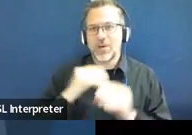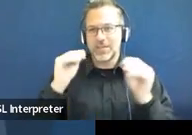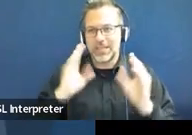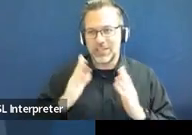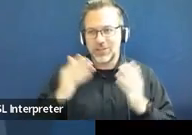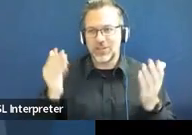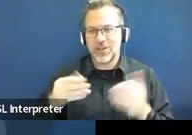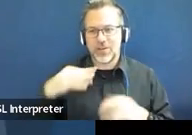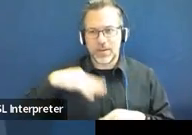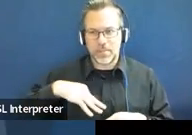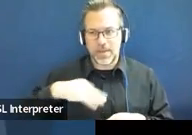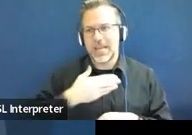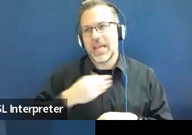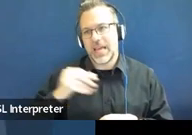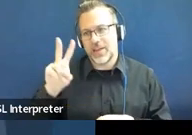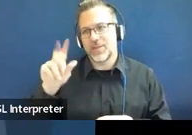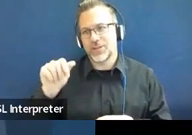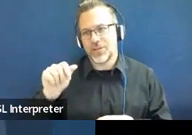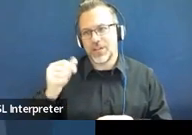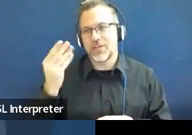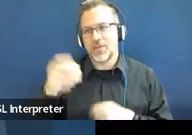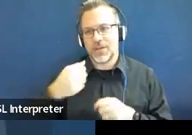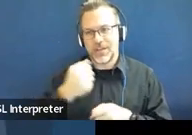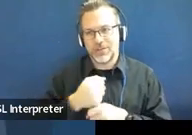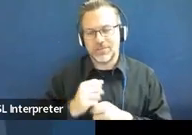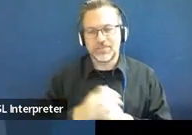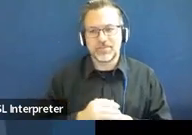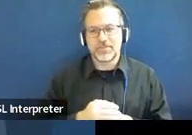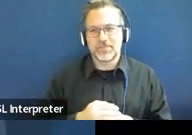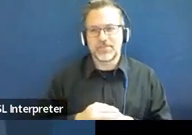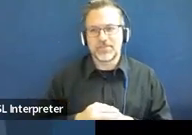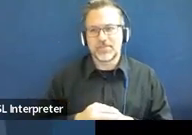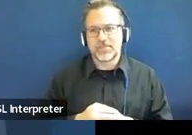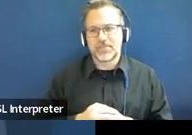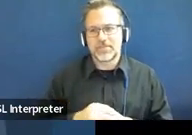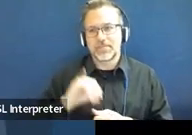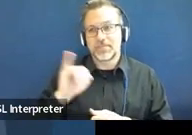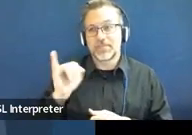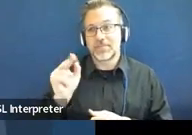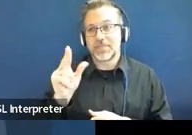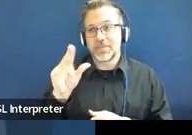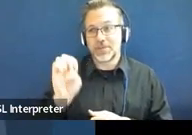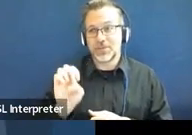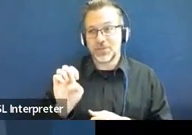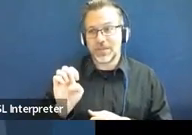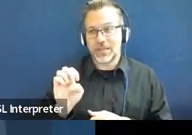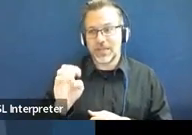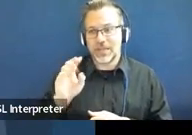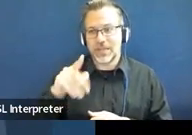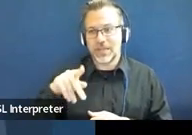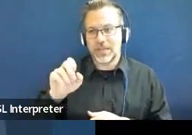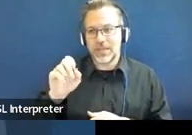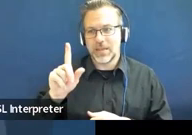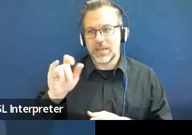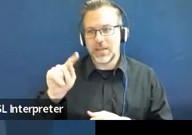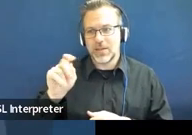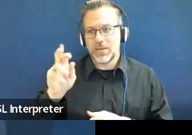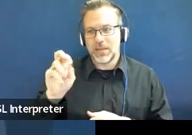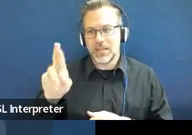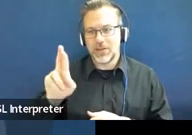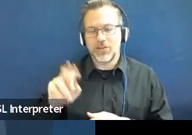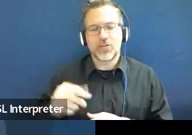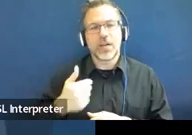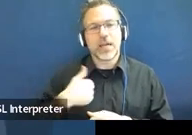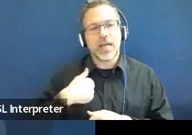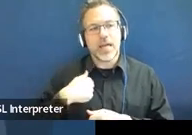Maine and in Virginia for 14 years. Thanks, and Julie is here. Hi, I'm Julie Pelletier. I